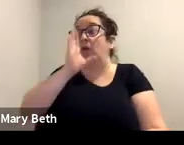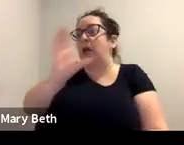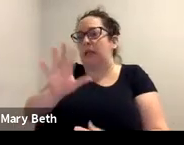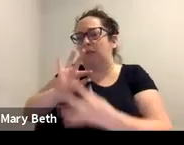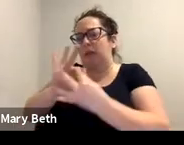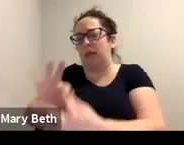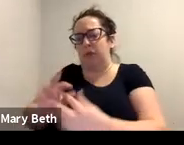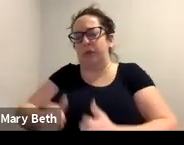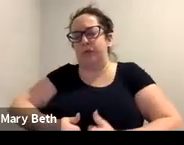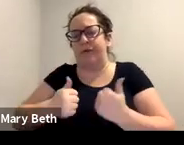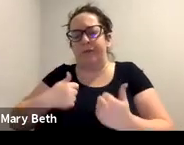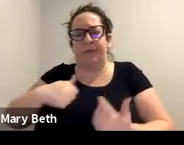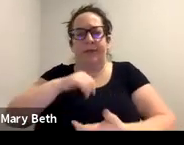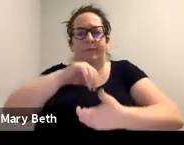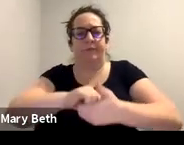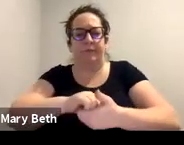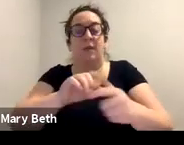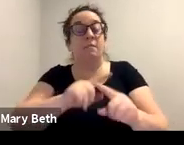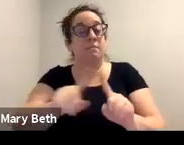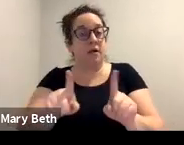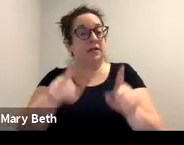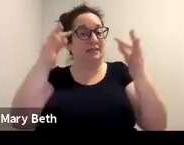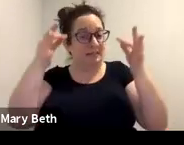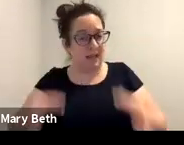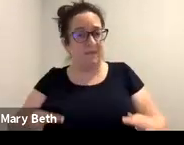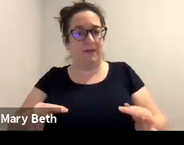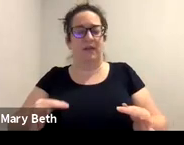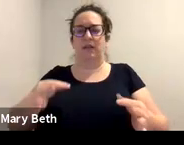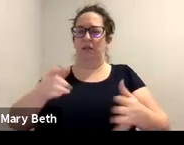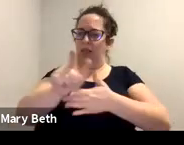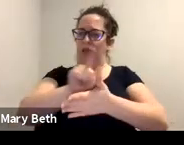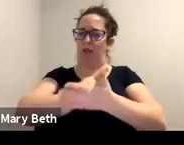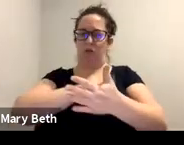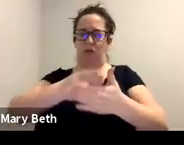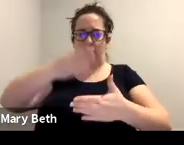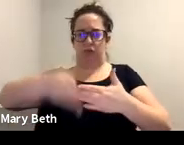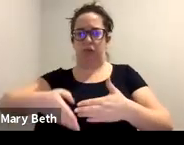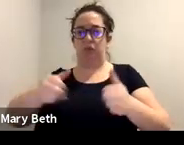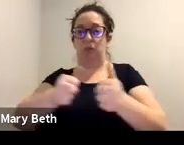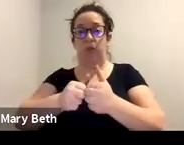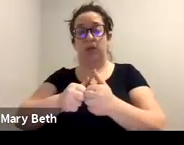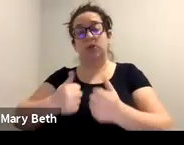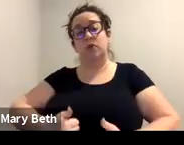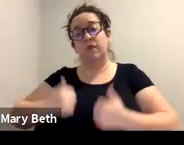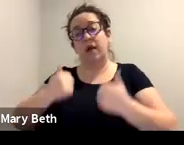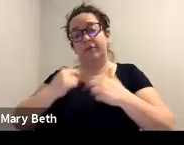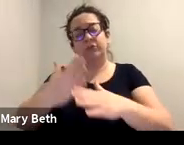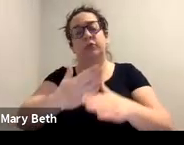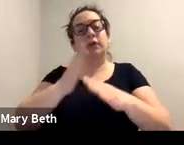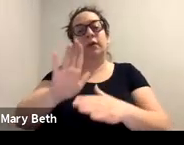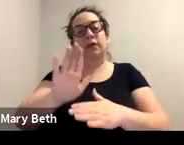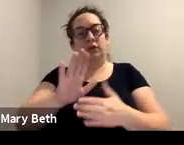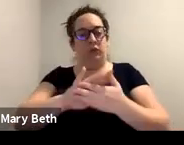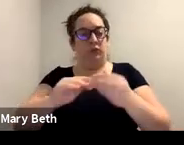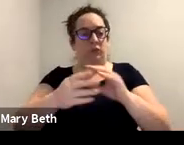there are definitely legal consequences related to survivors sharing their story, and it's important to be able to at least